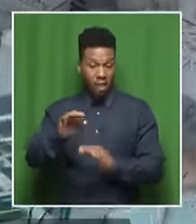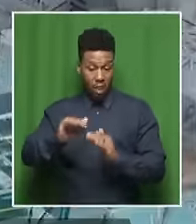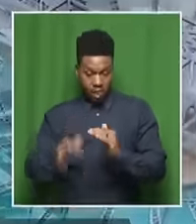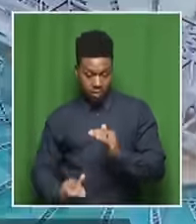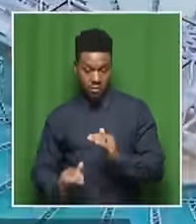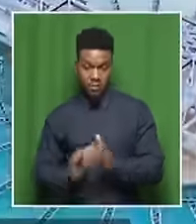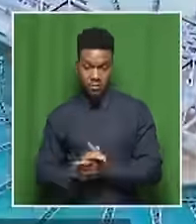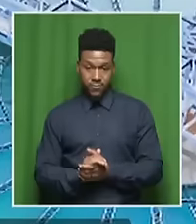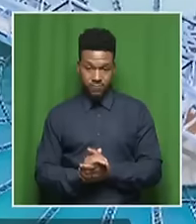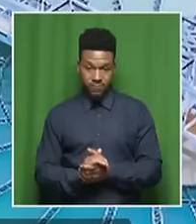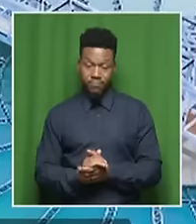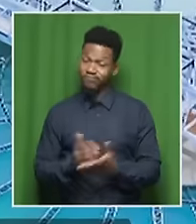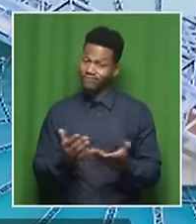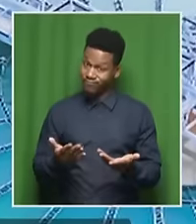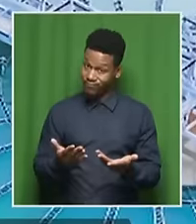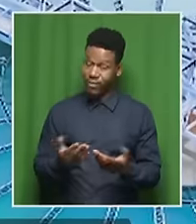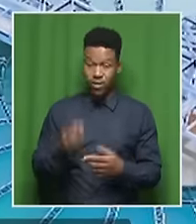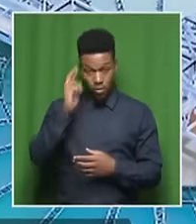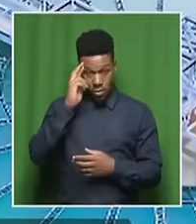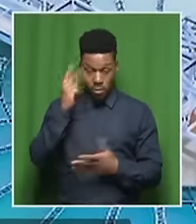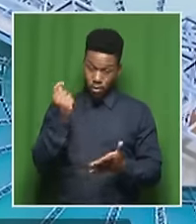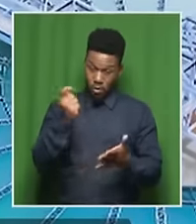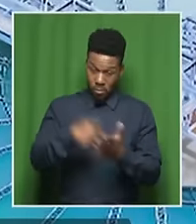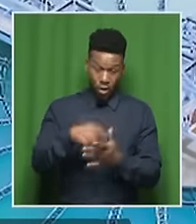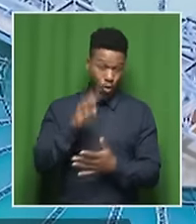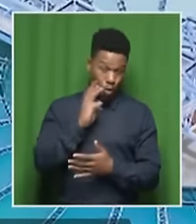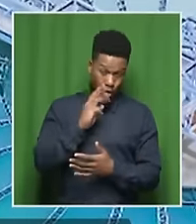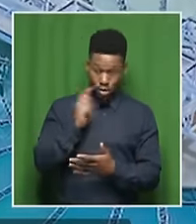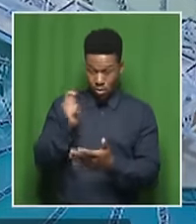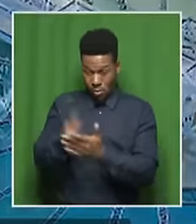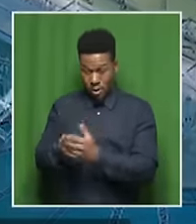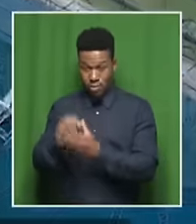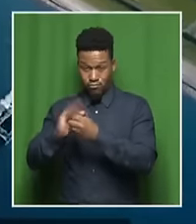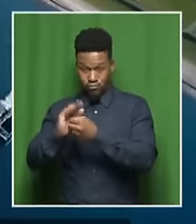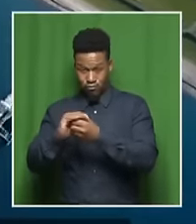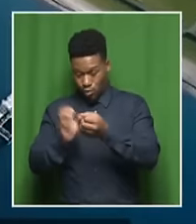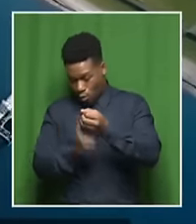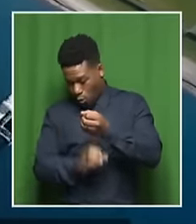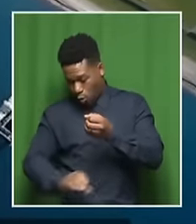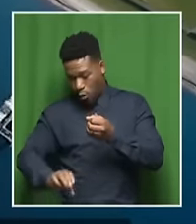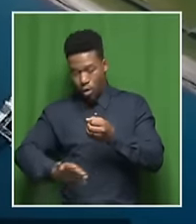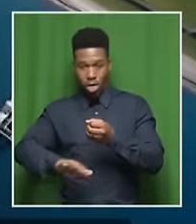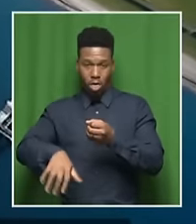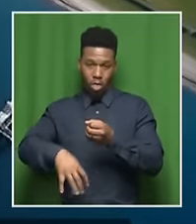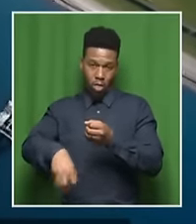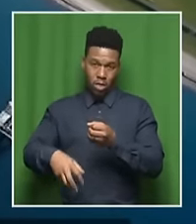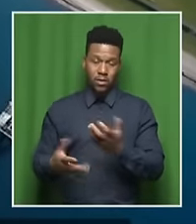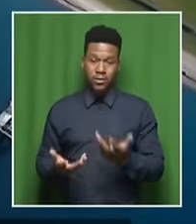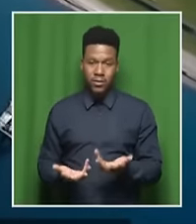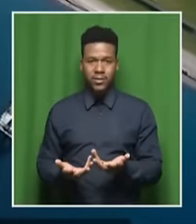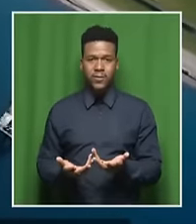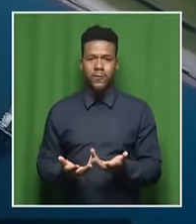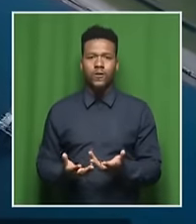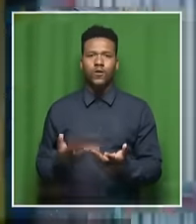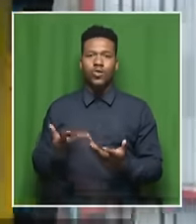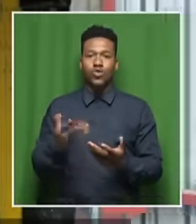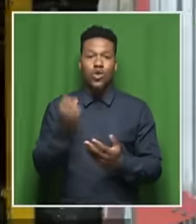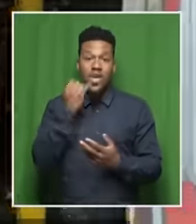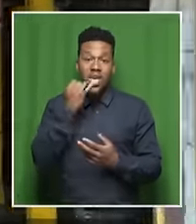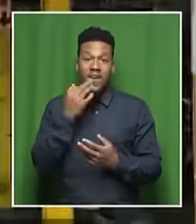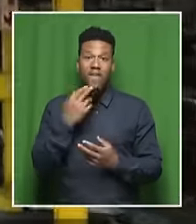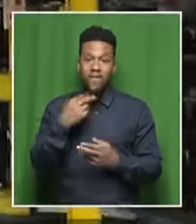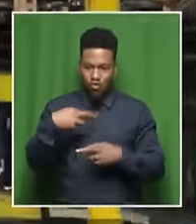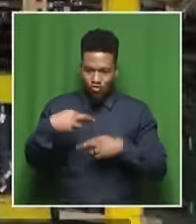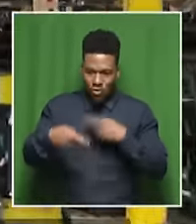pay for the sewage that you use. Now, when you cut on your withdrawal, you also cut on your sewage. So you save on those two legs